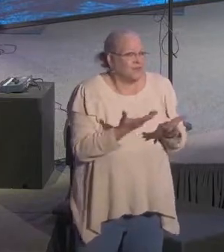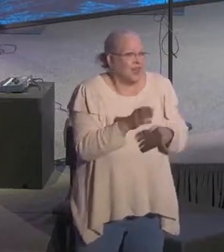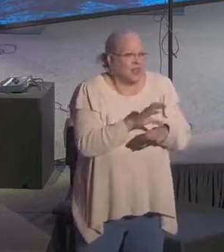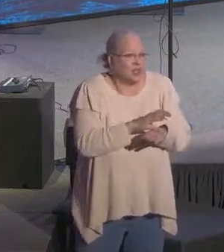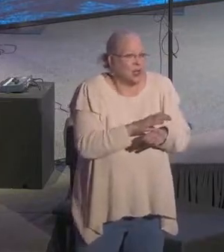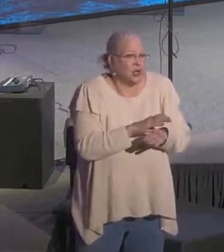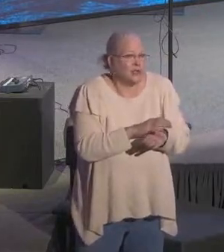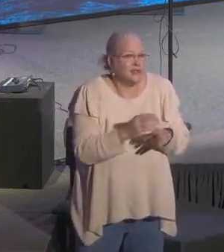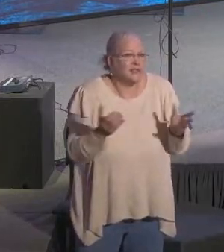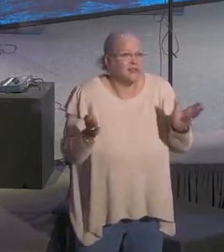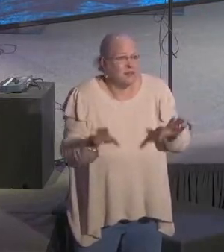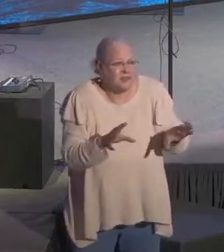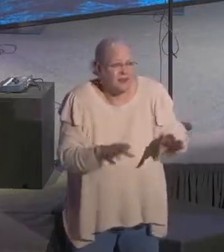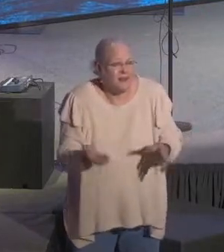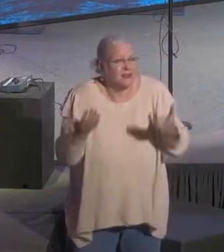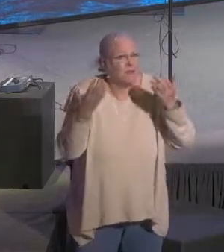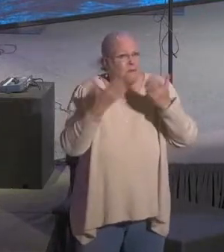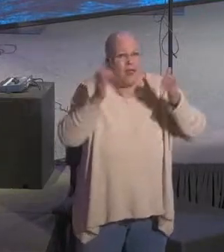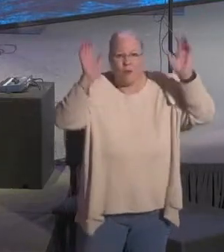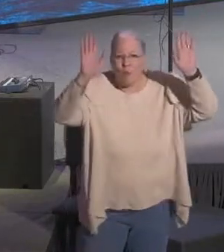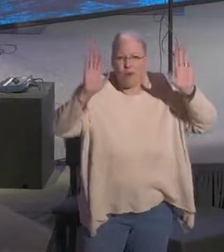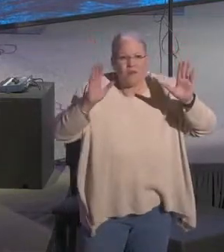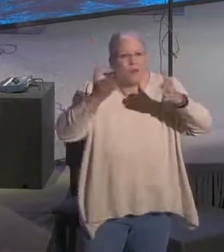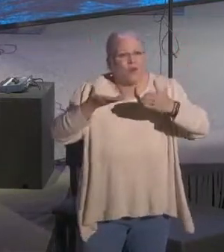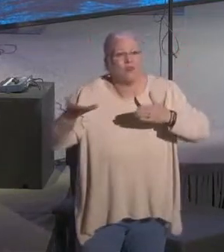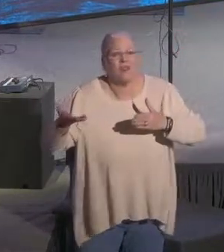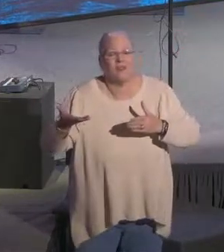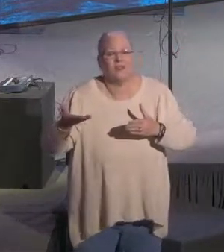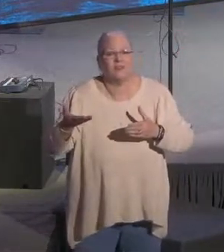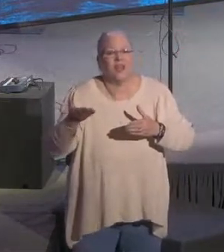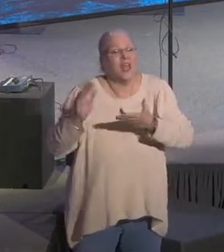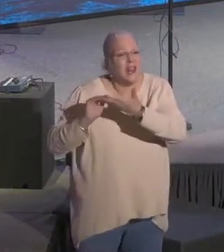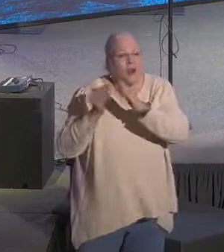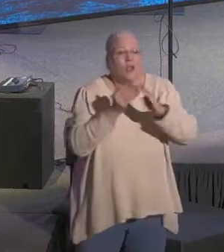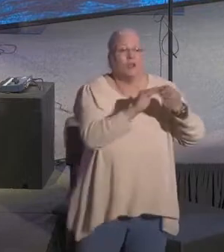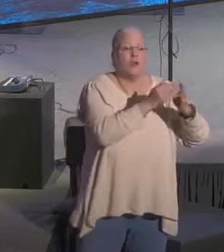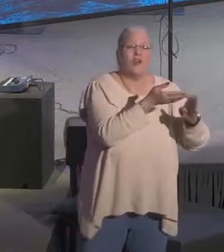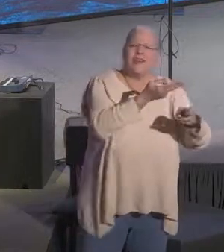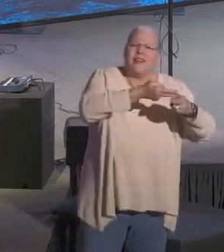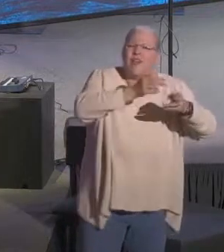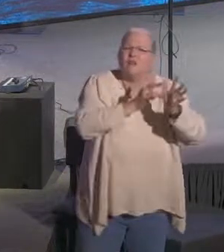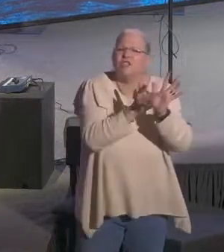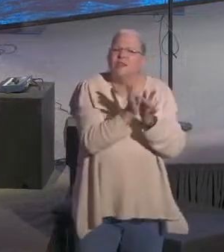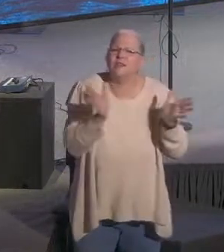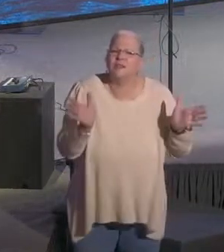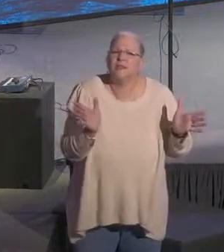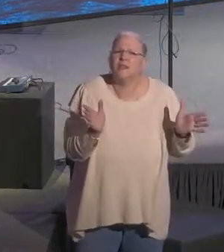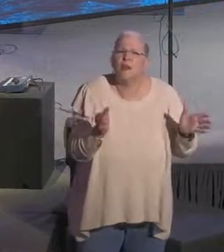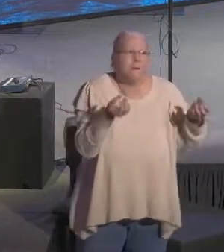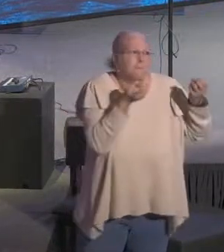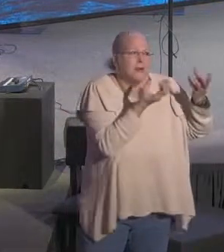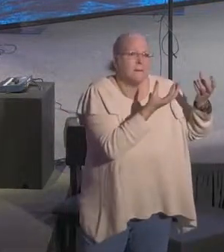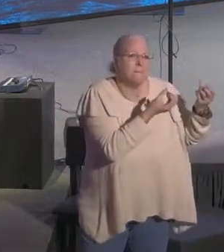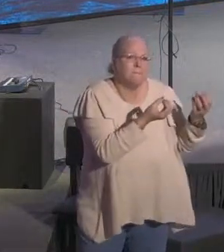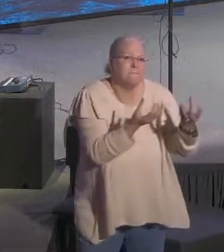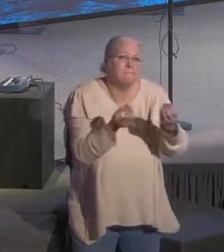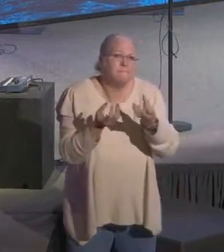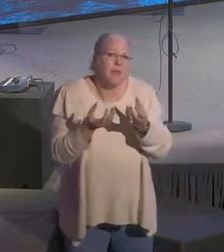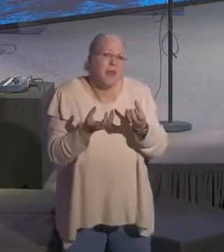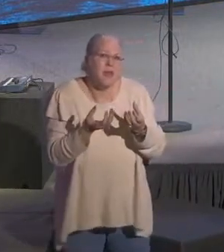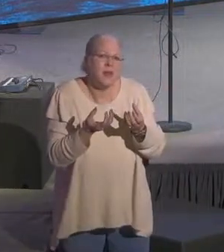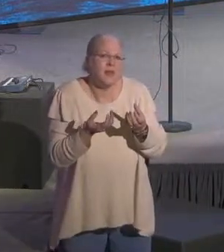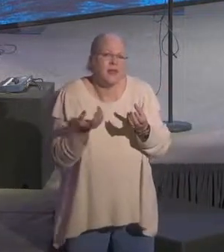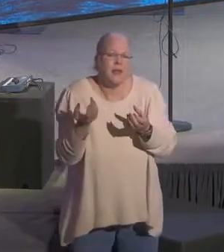church has done incredible things in our society in the name of Jesus. And yet, in many circles, the church has looked down